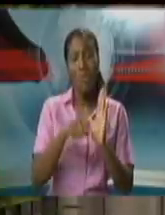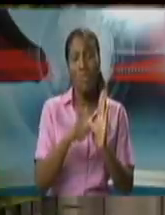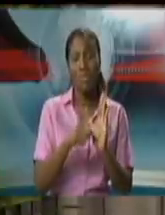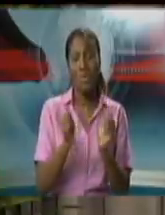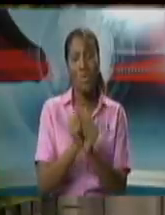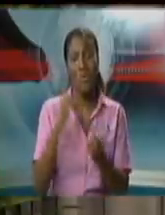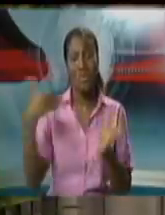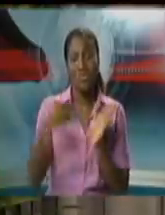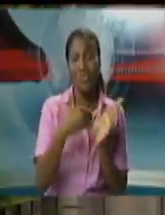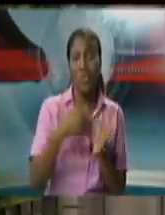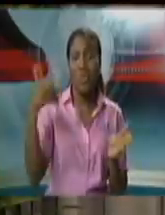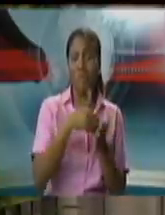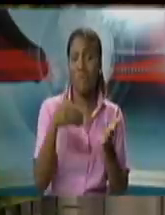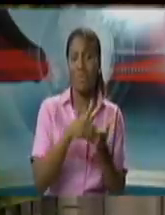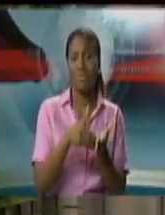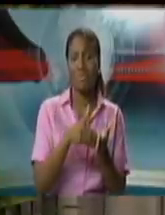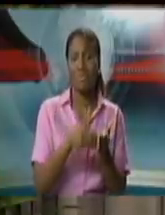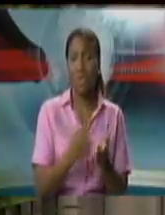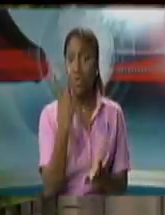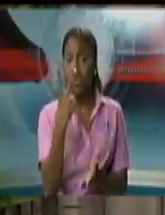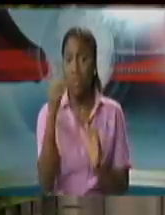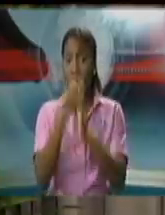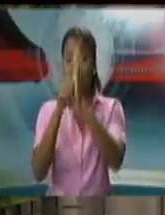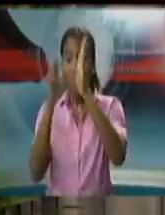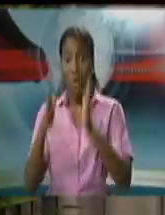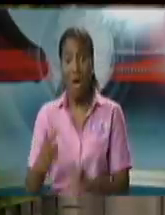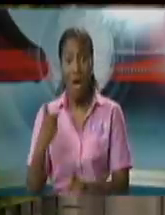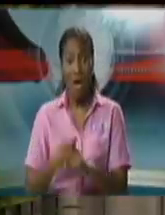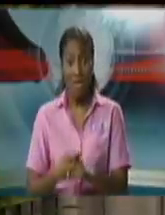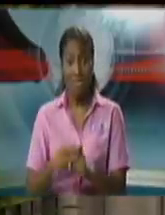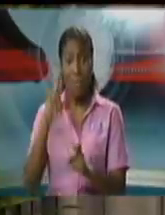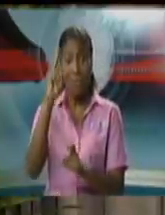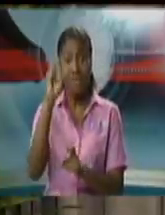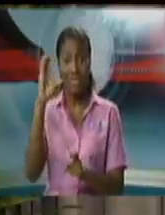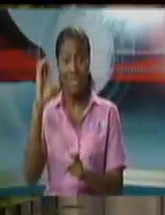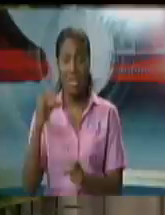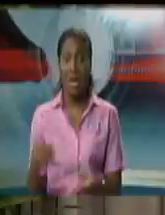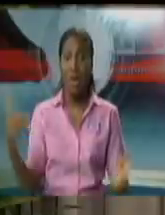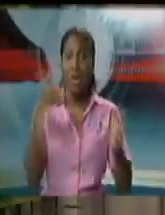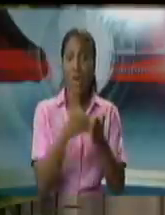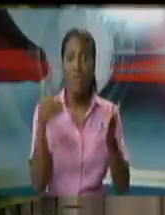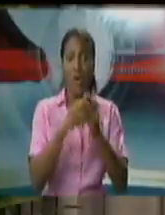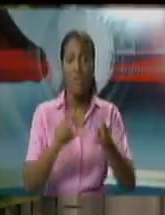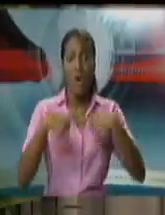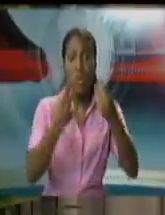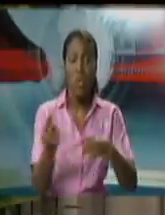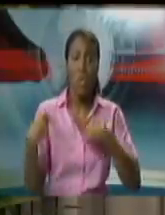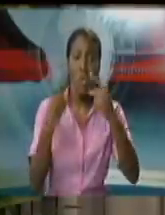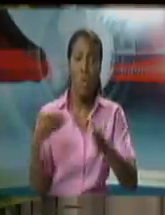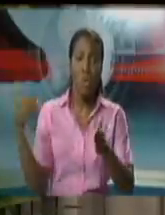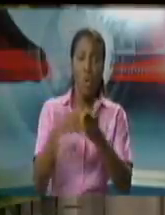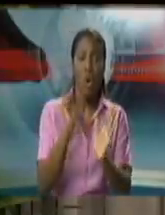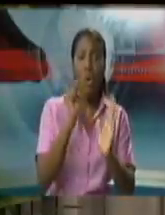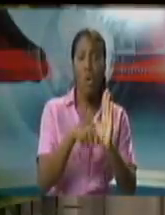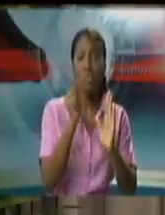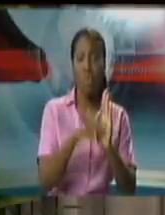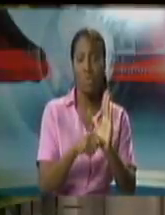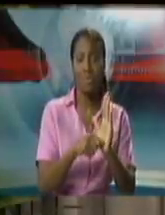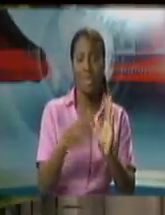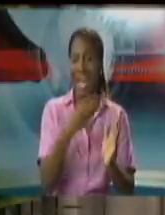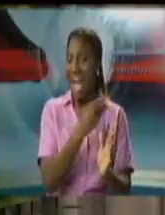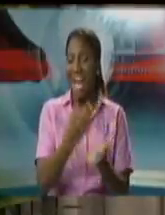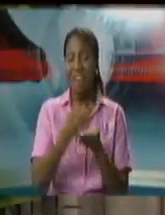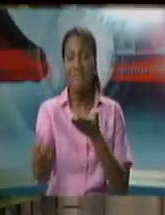ramdean and mr ramlogan alone have occupied a significant amount of activity in the courts and all of their matters have effectively